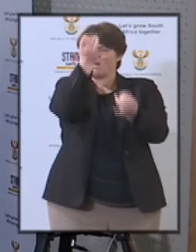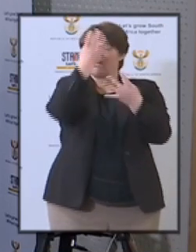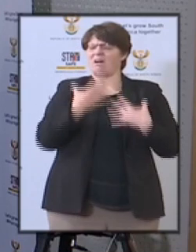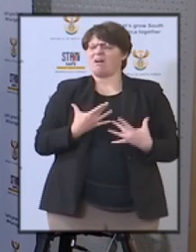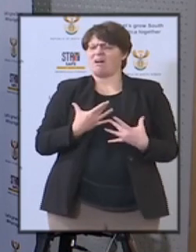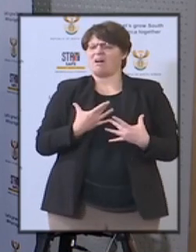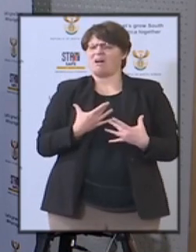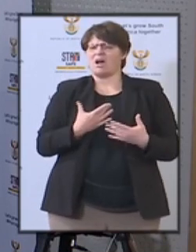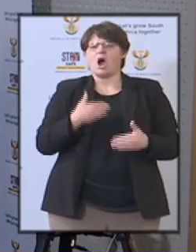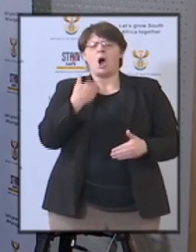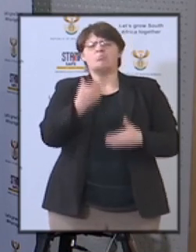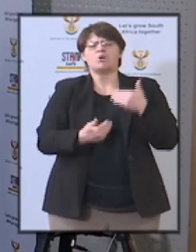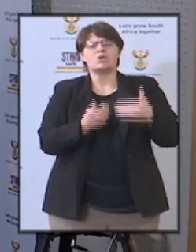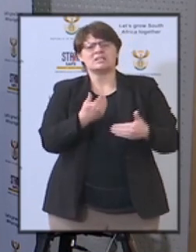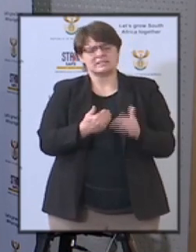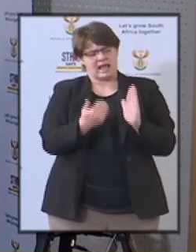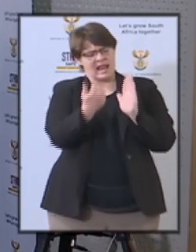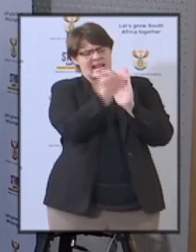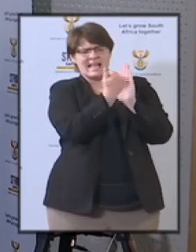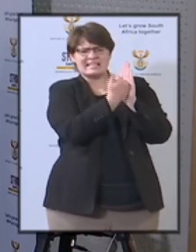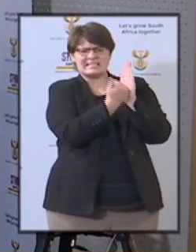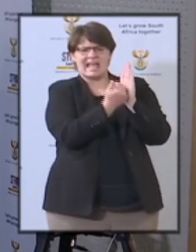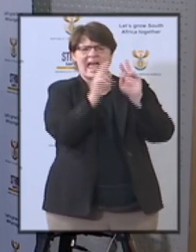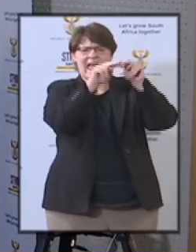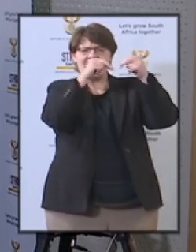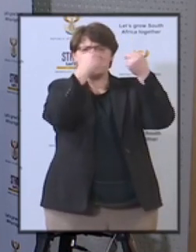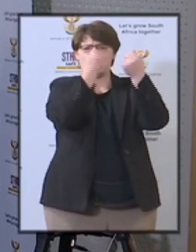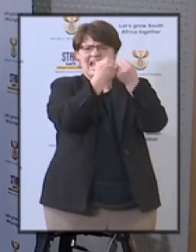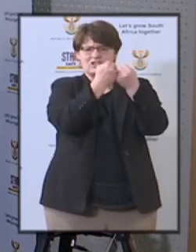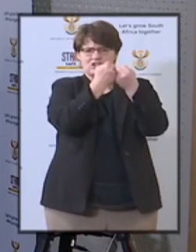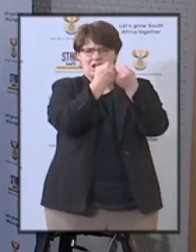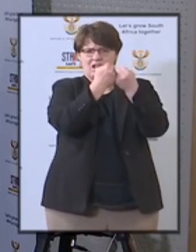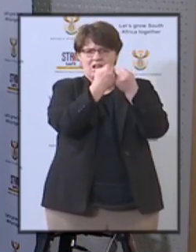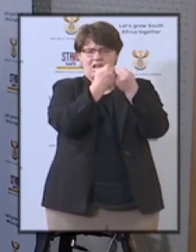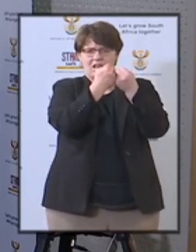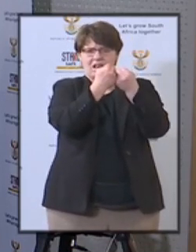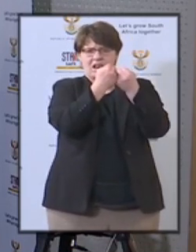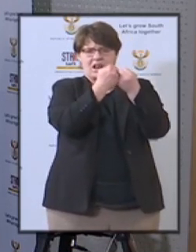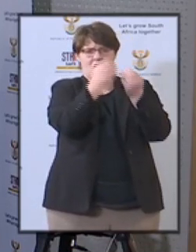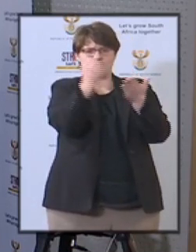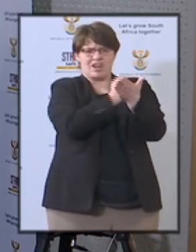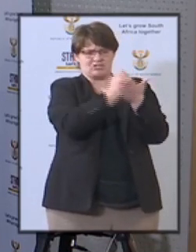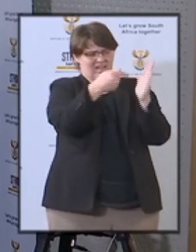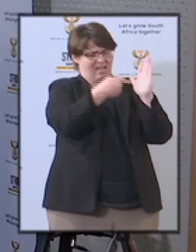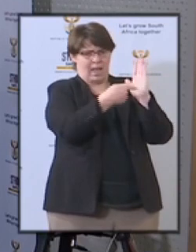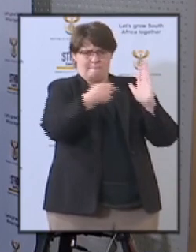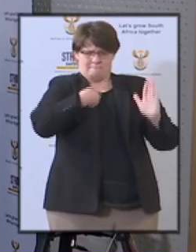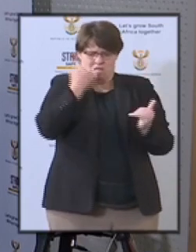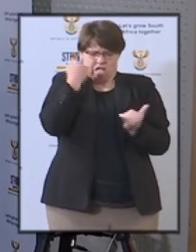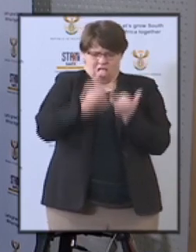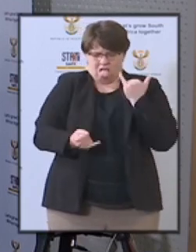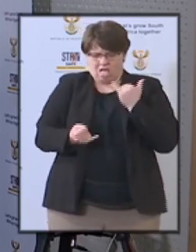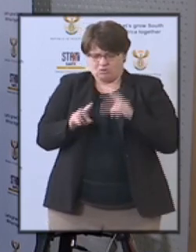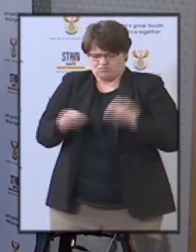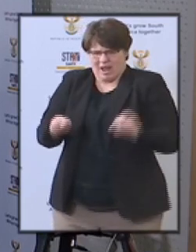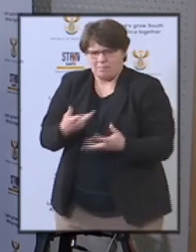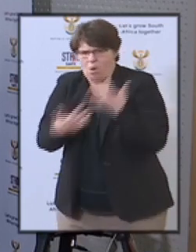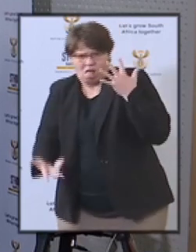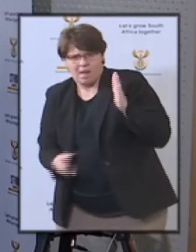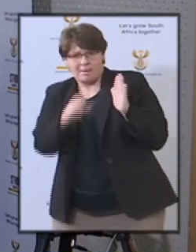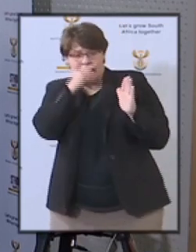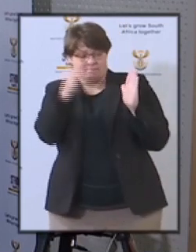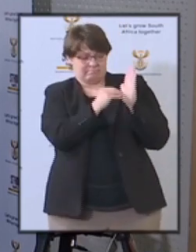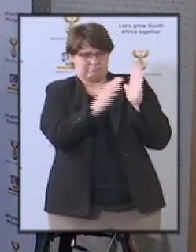the process of making the list of the national sex offenders registry public last year president seal maramaposa